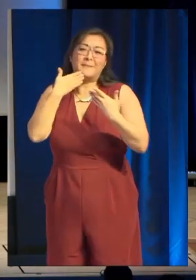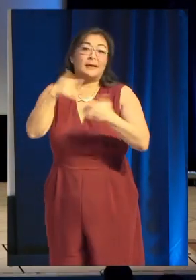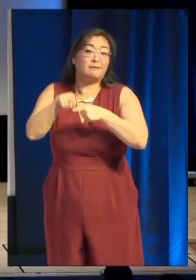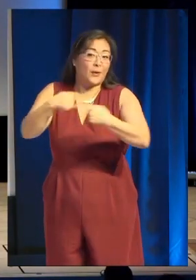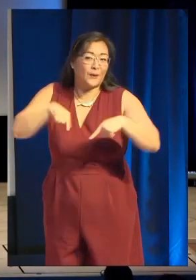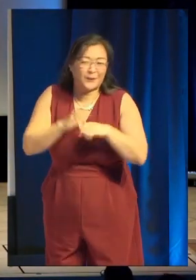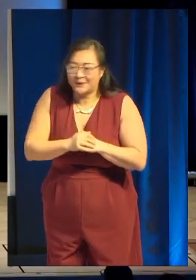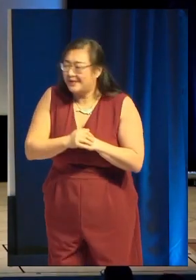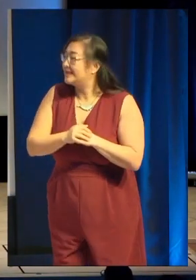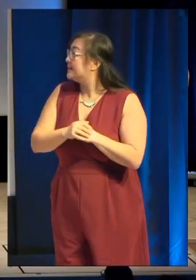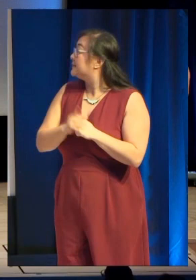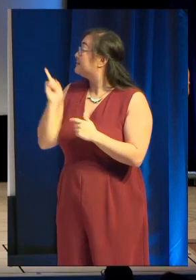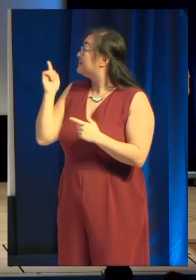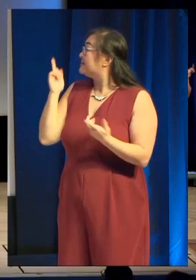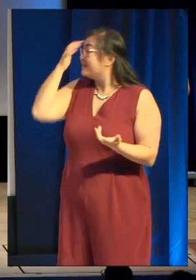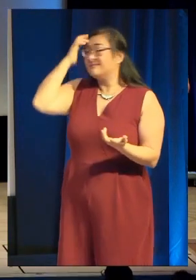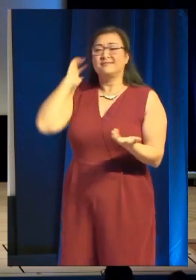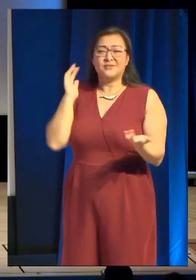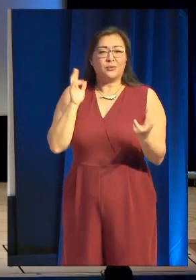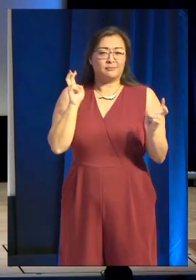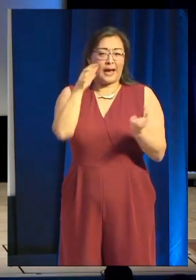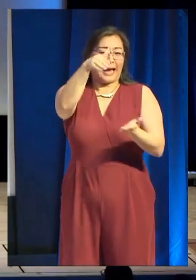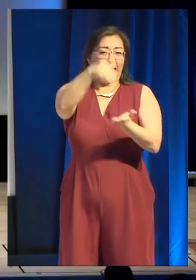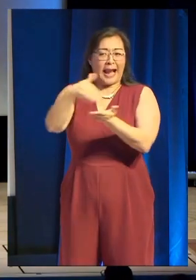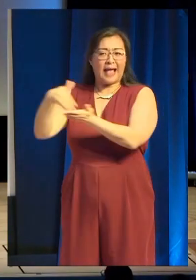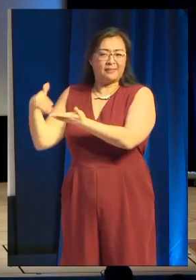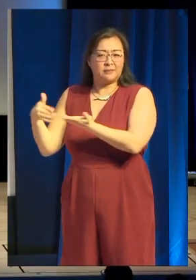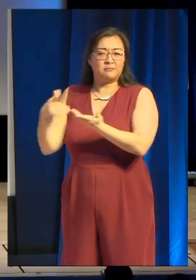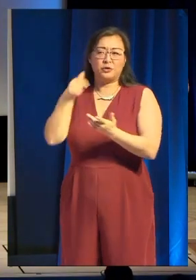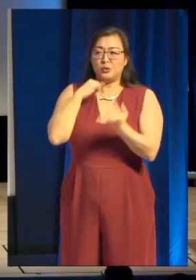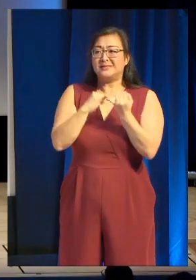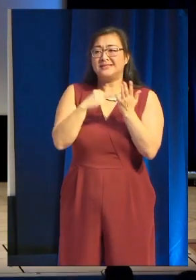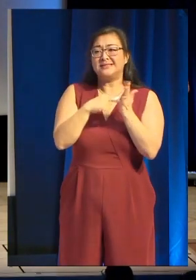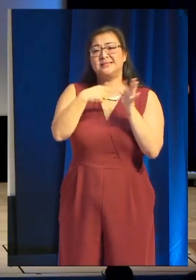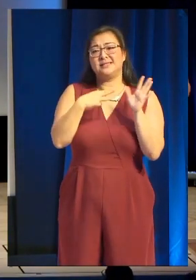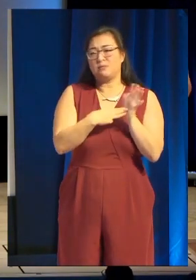Collect them, right, on Steam and on another platform that you like that you can stomach.